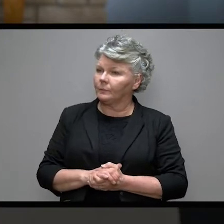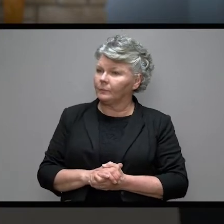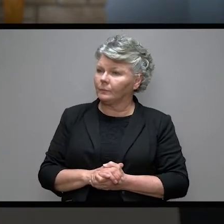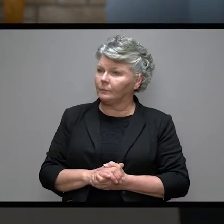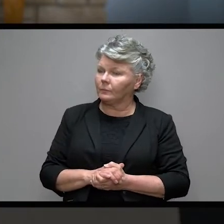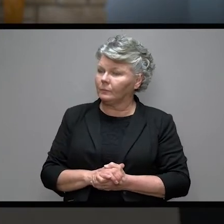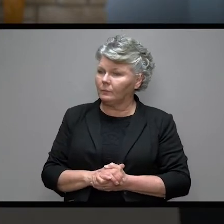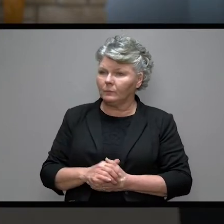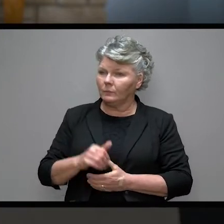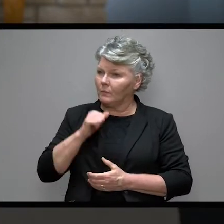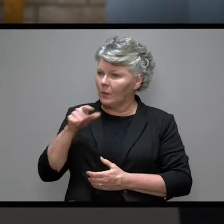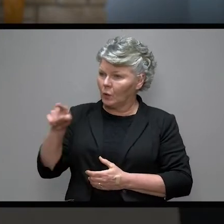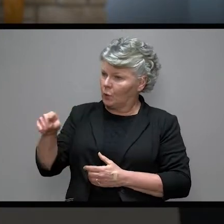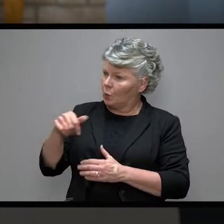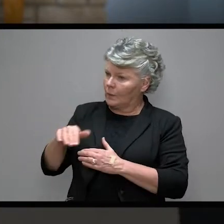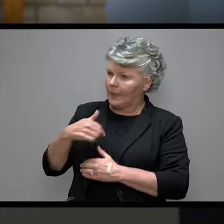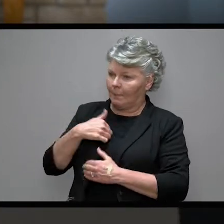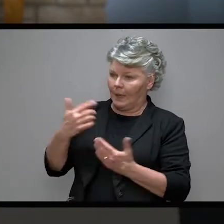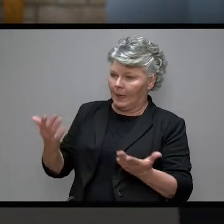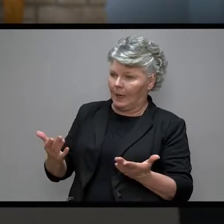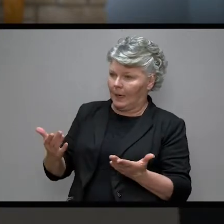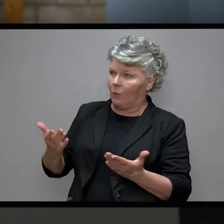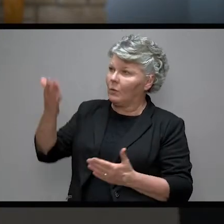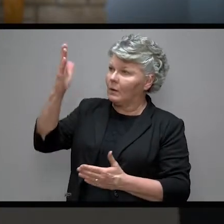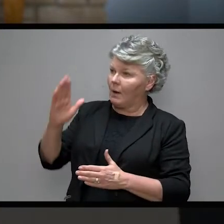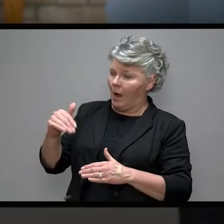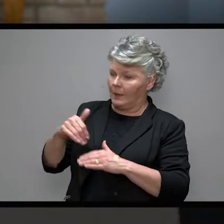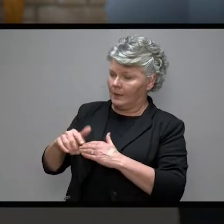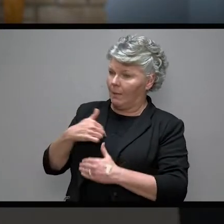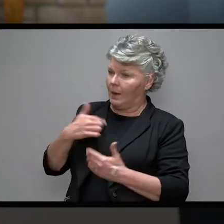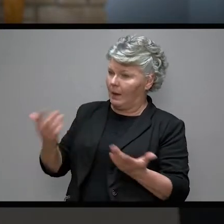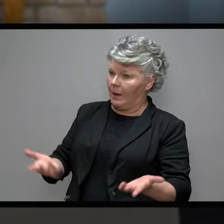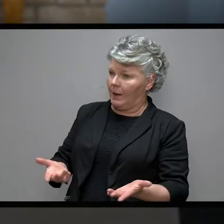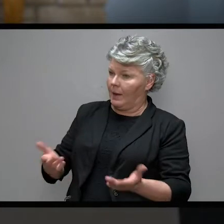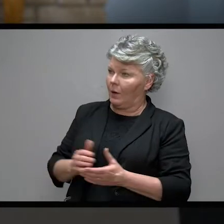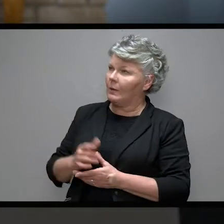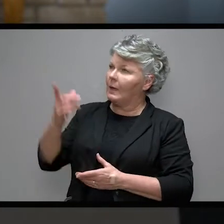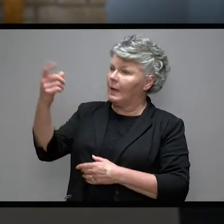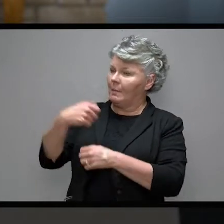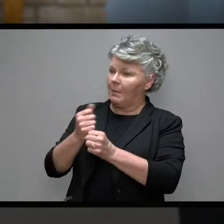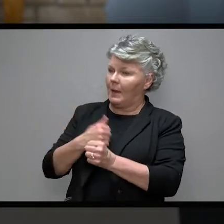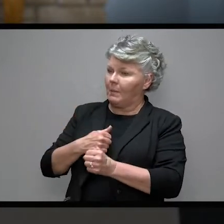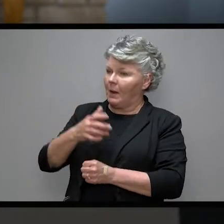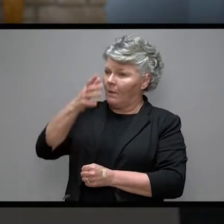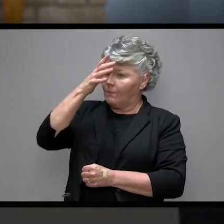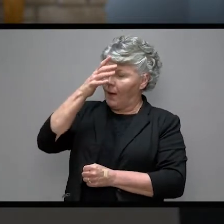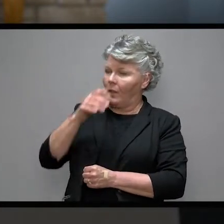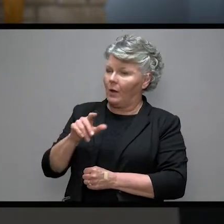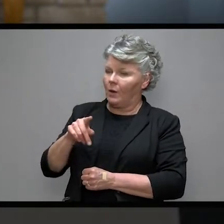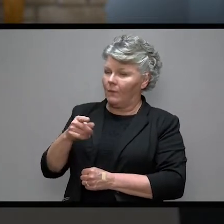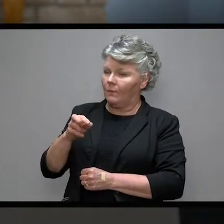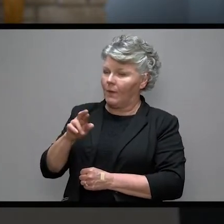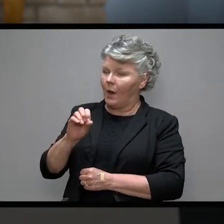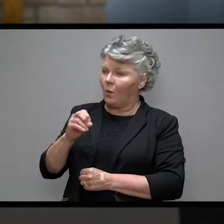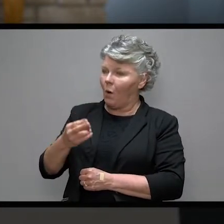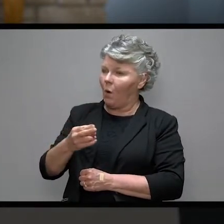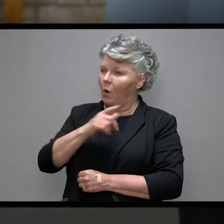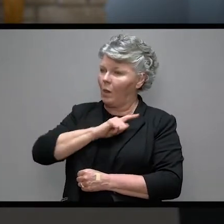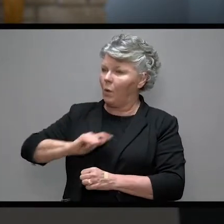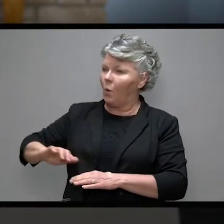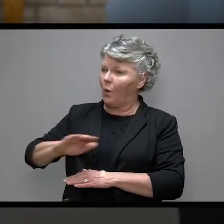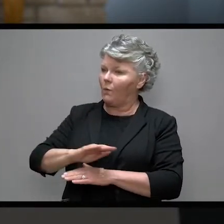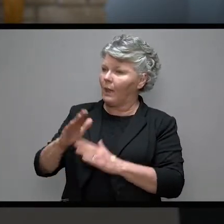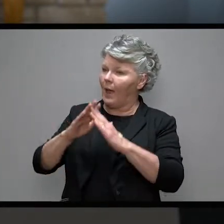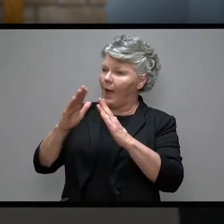was not you who sent me here, but God. He has made me a father to Pharaoh and lord of all of his house